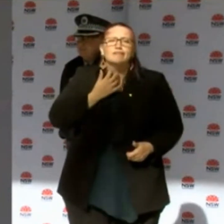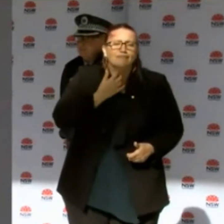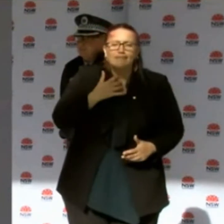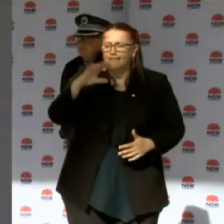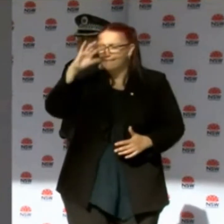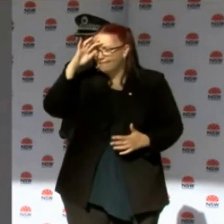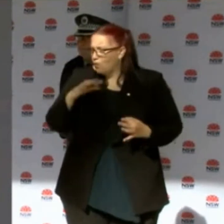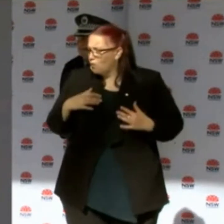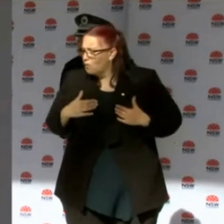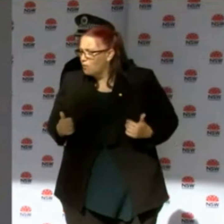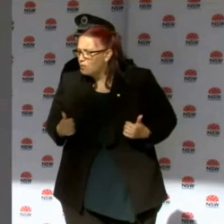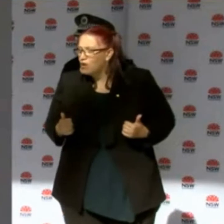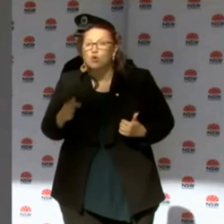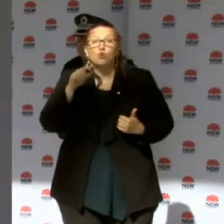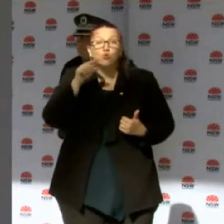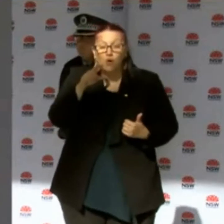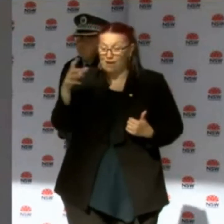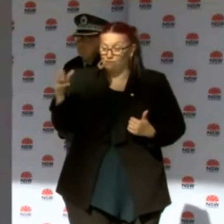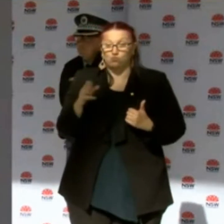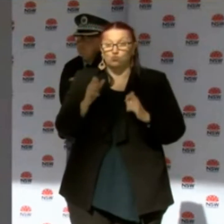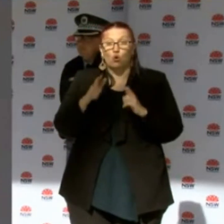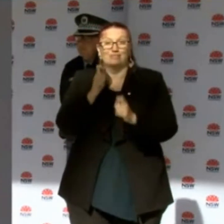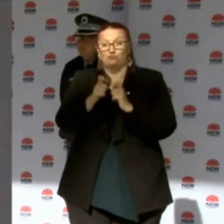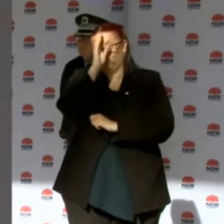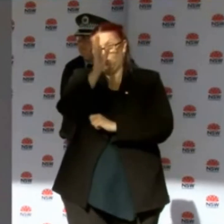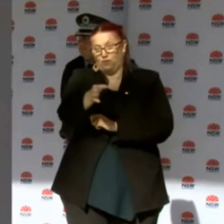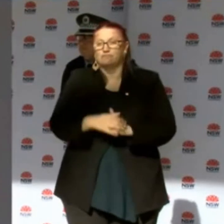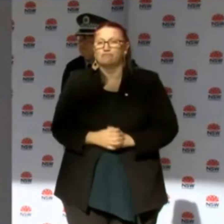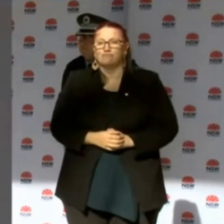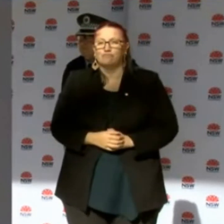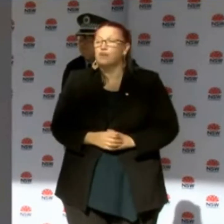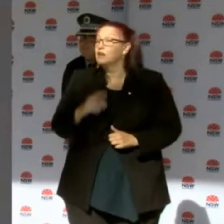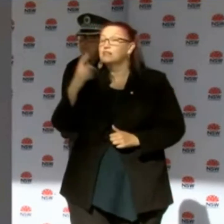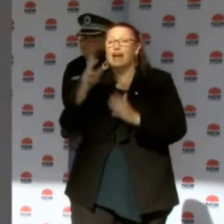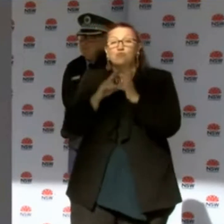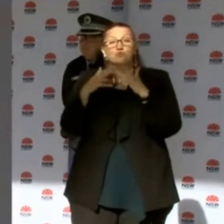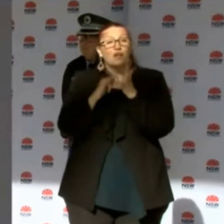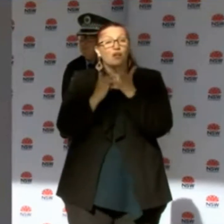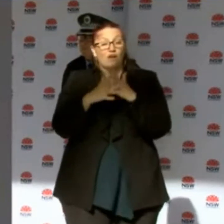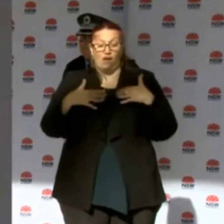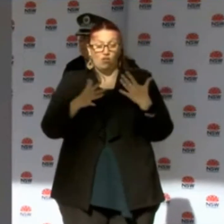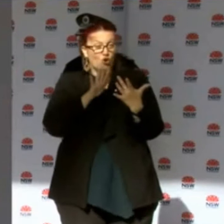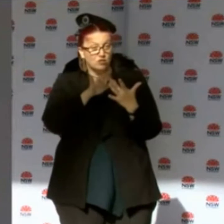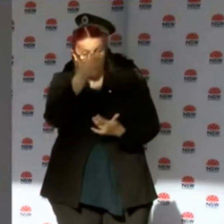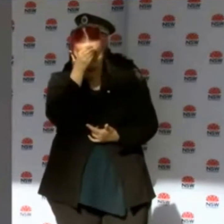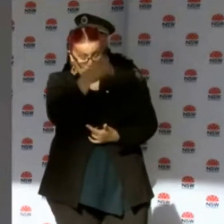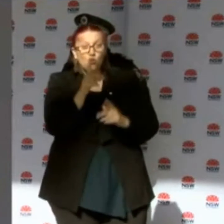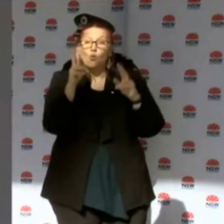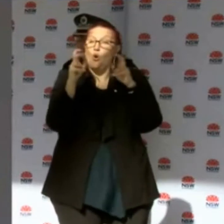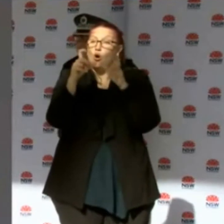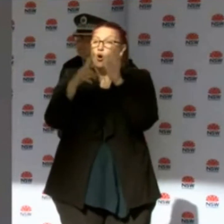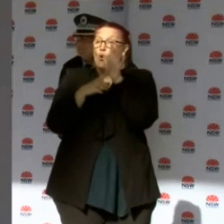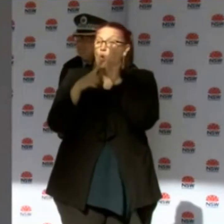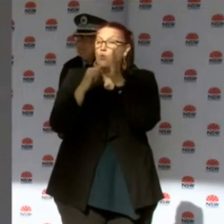contact does not leave their home for 14 days. 14 days, if you're a close contact you cannot leave your home. And to keep